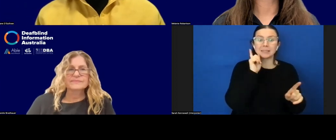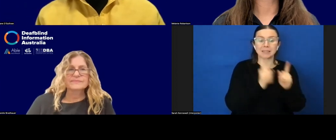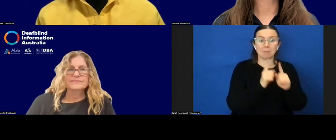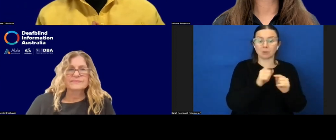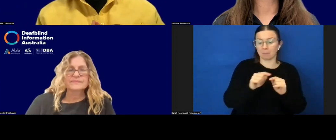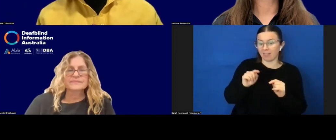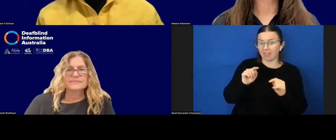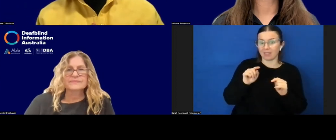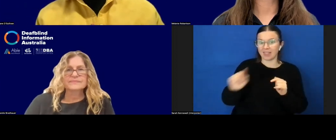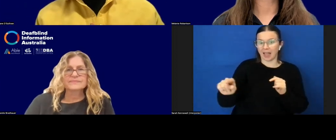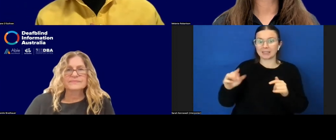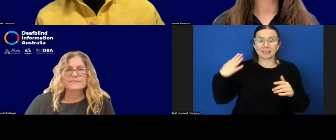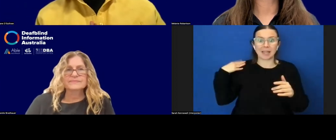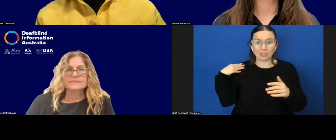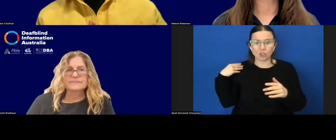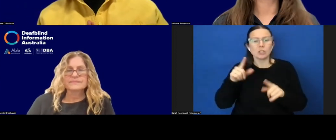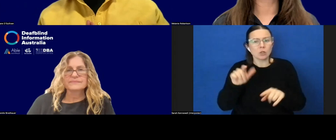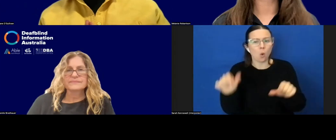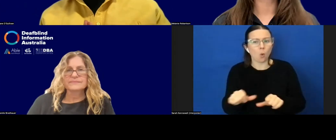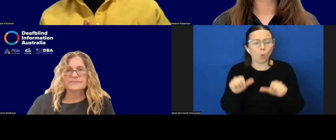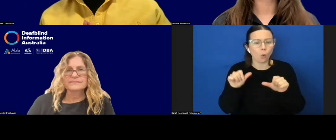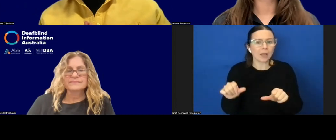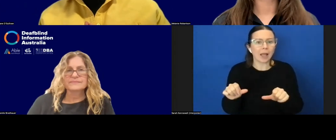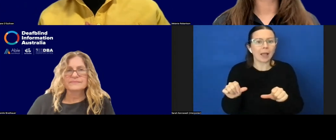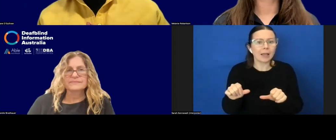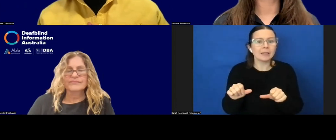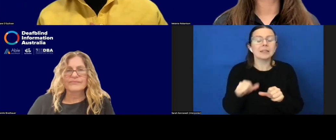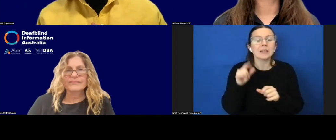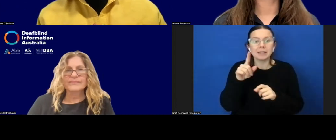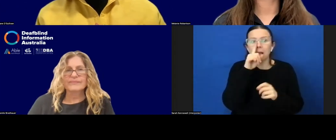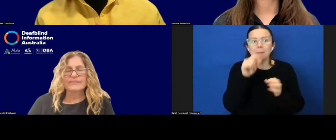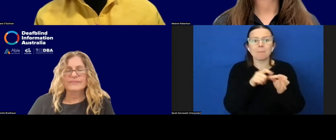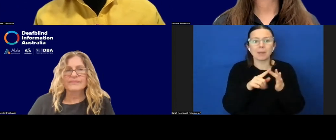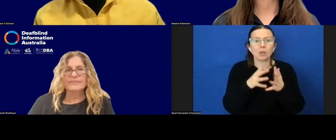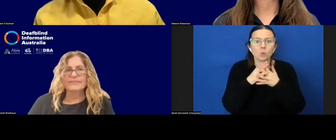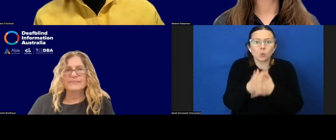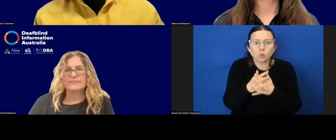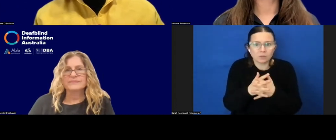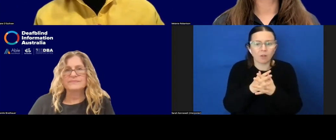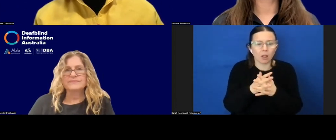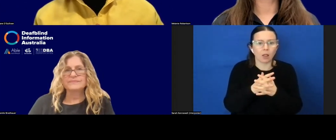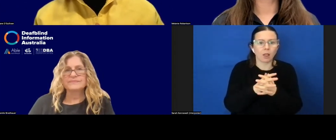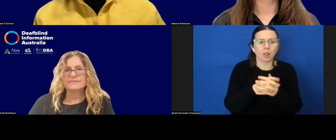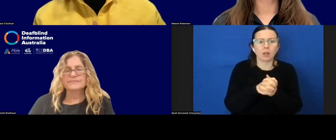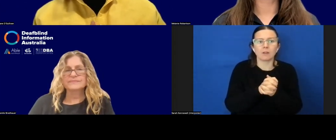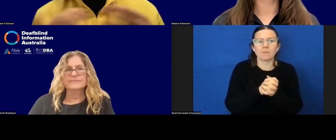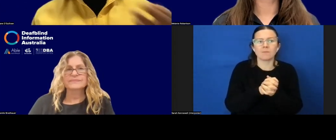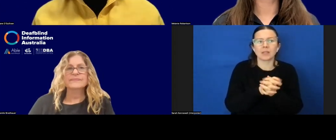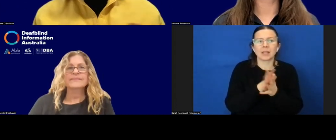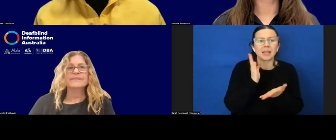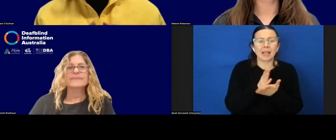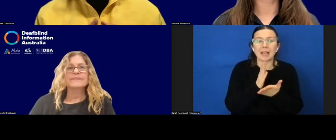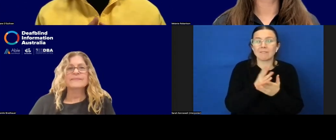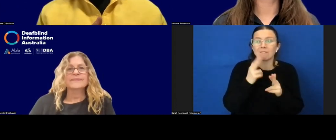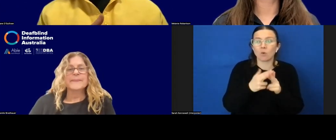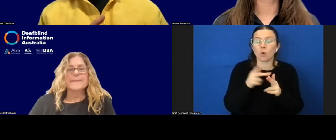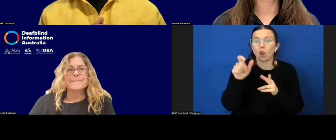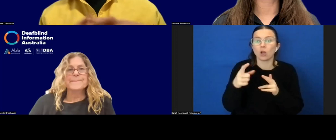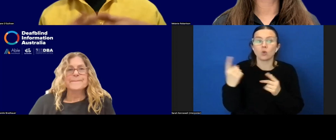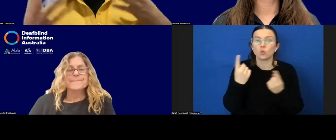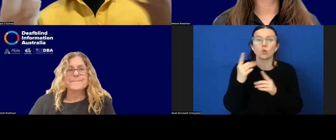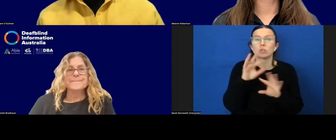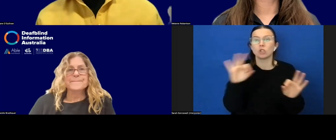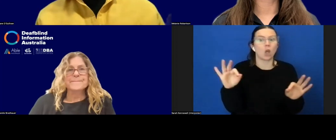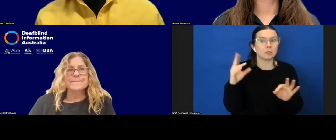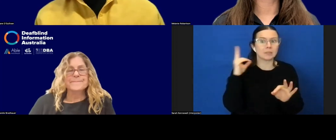can be OK and and that it can be a very useful thing. And even with clients that I have that are not deaf,